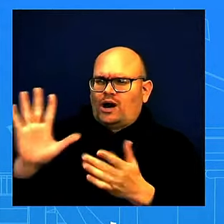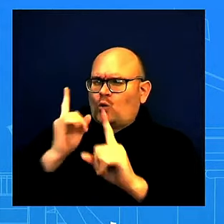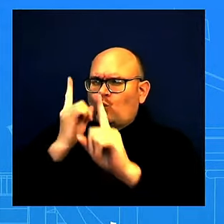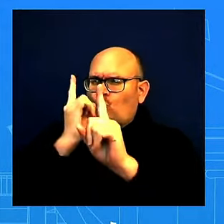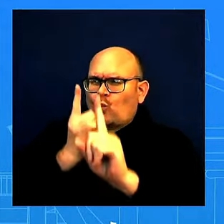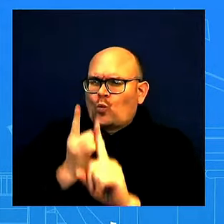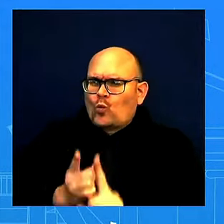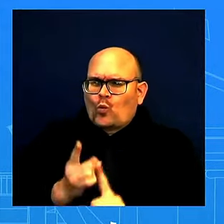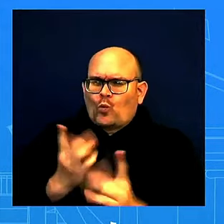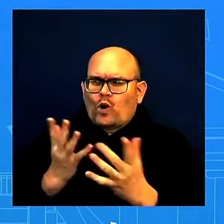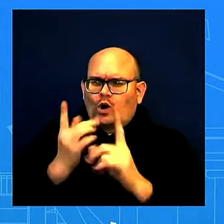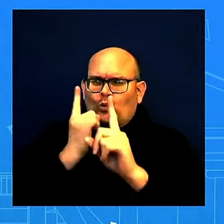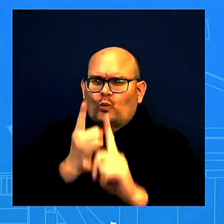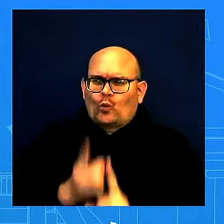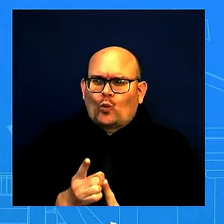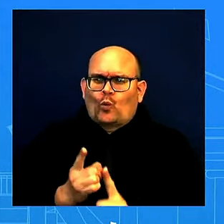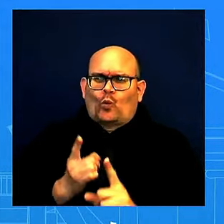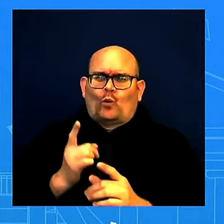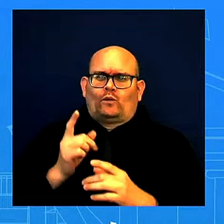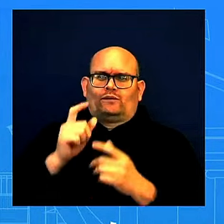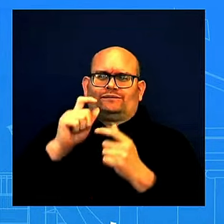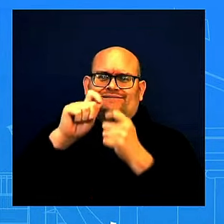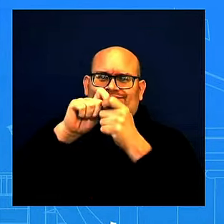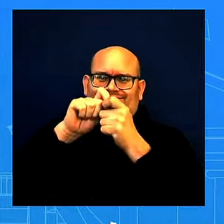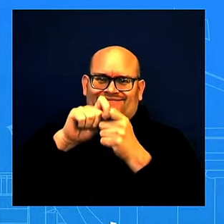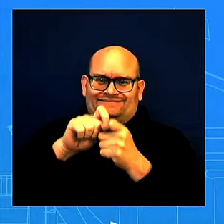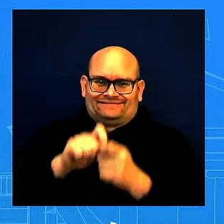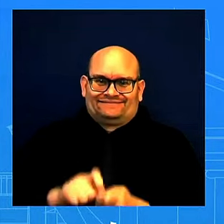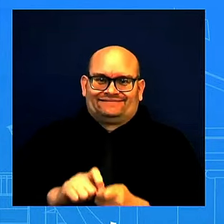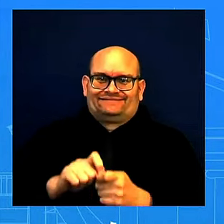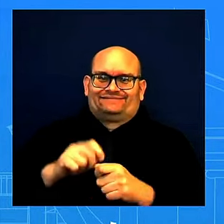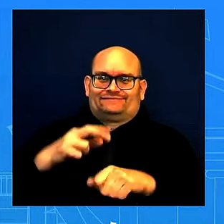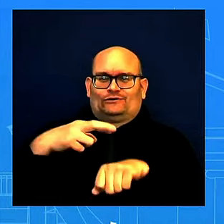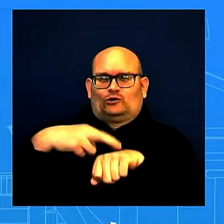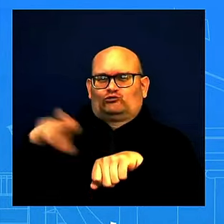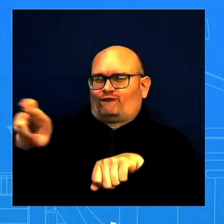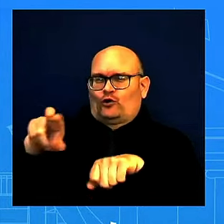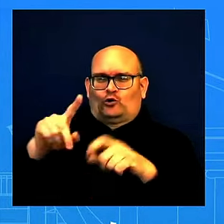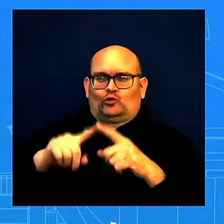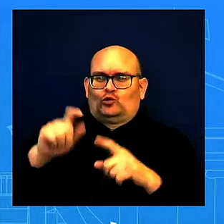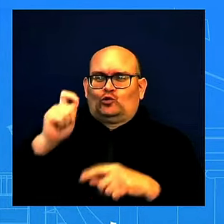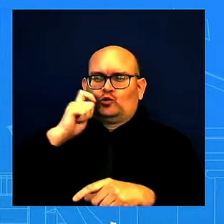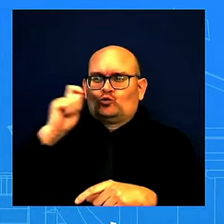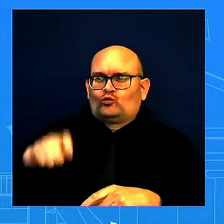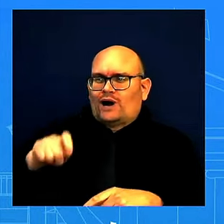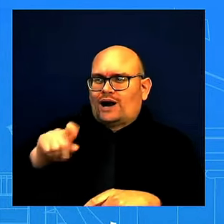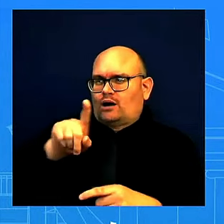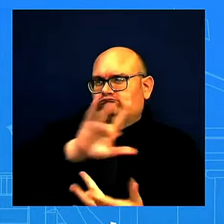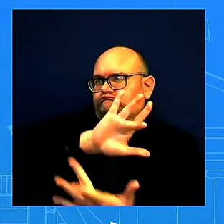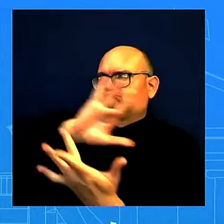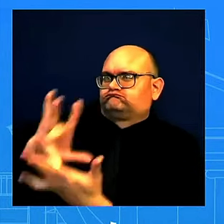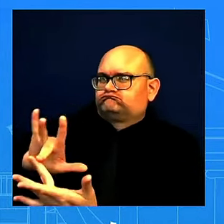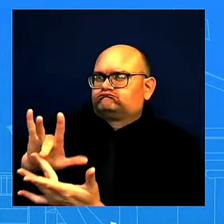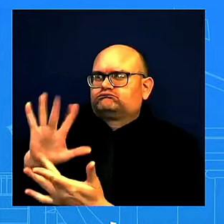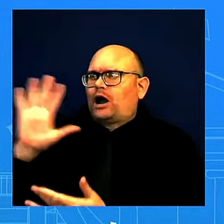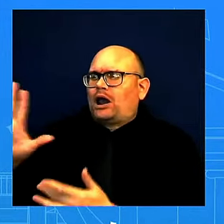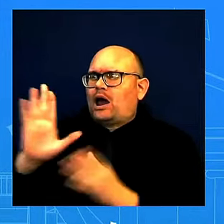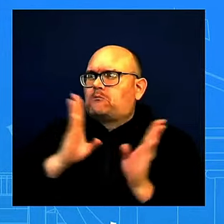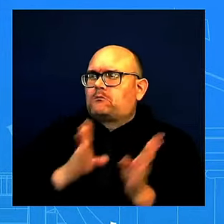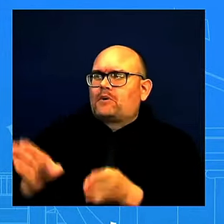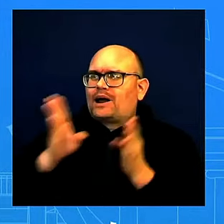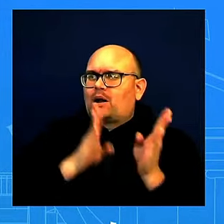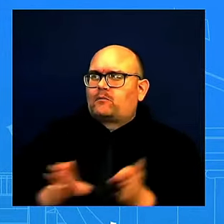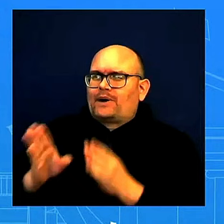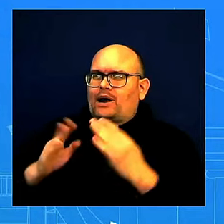as the specifics on that, I would refer you to the Ukrainians to speak about their own military operations. That's where I would